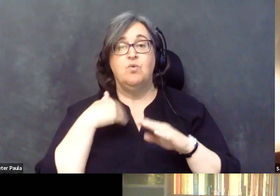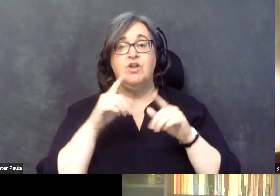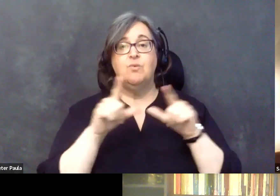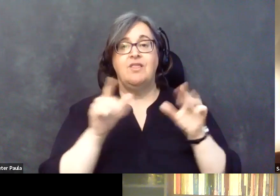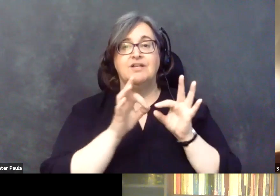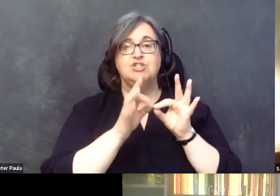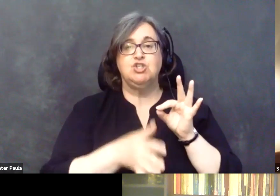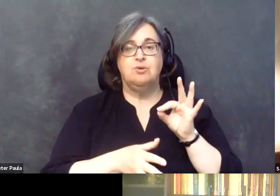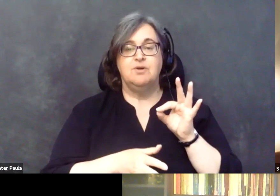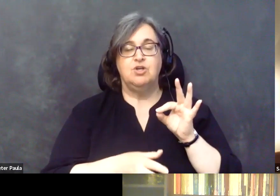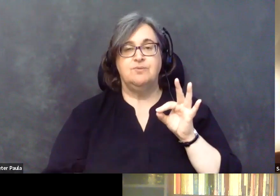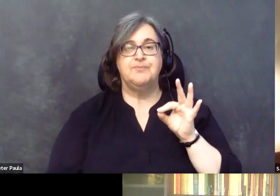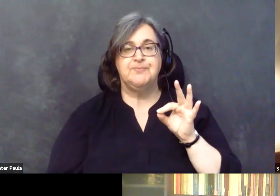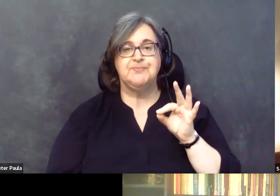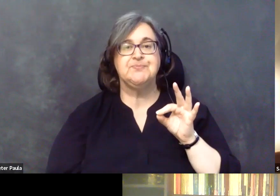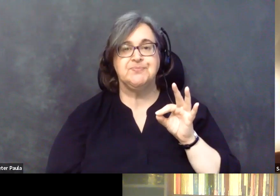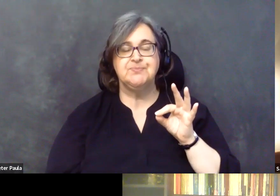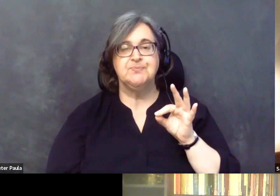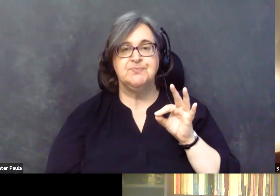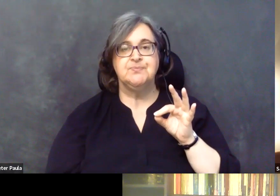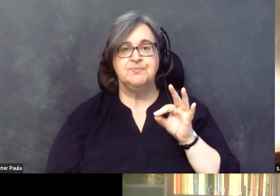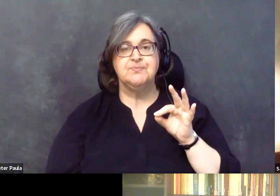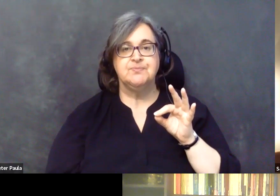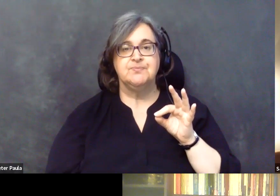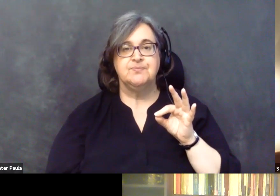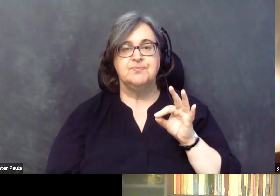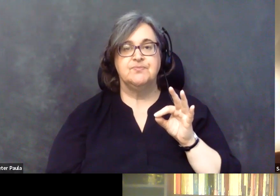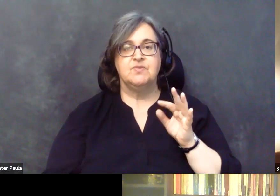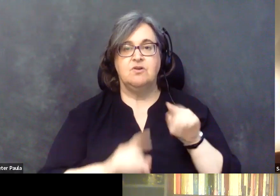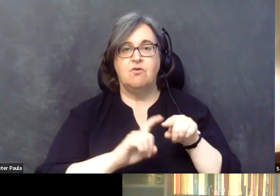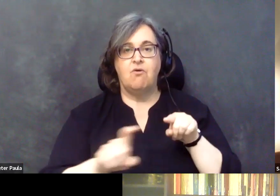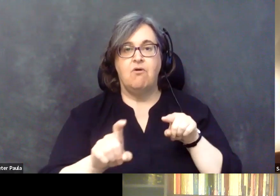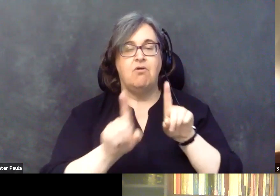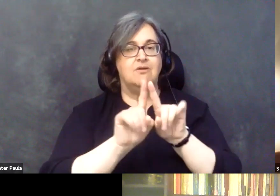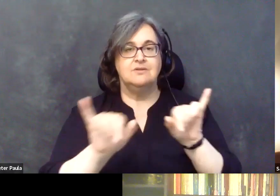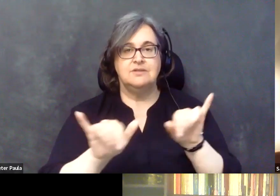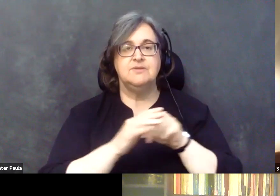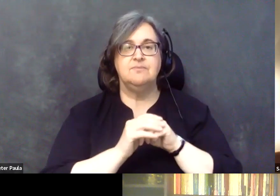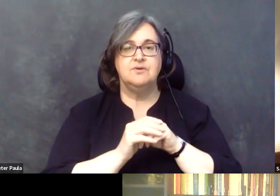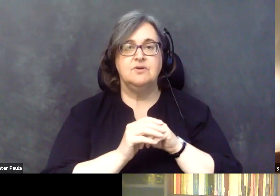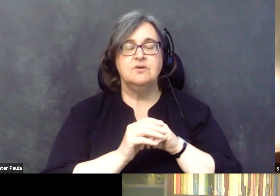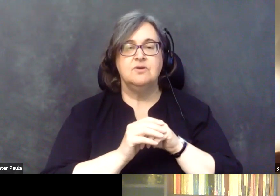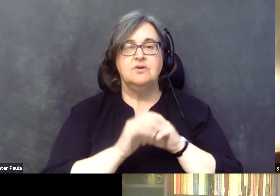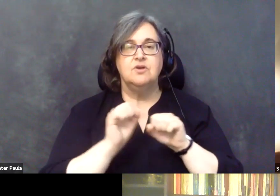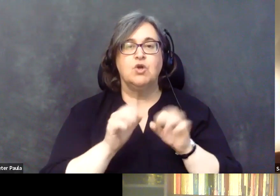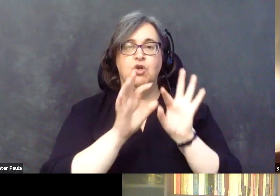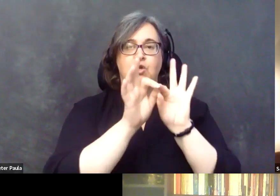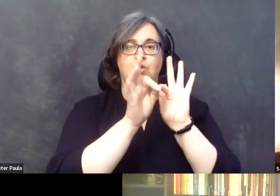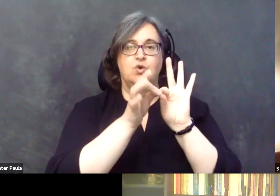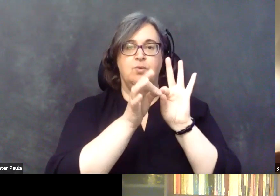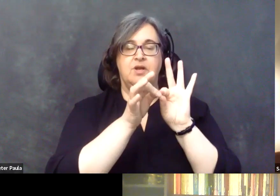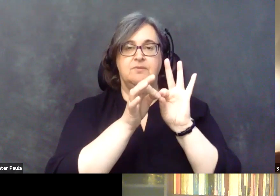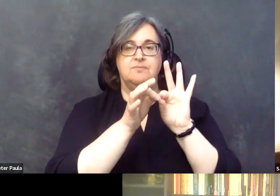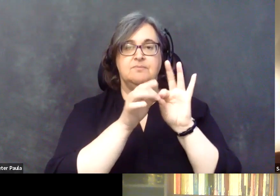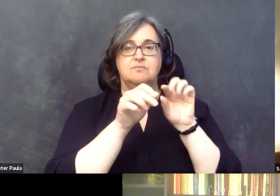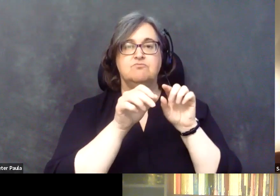interpreter, uh, you know, dial in as well at the same time, and they would interpret that in real